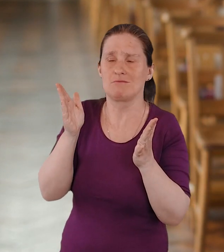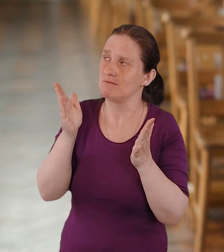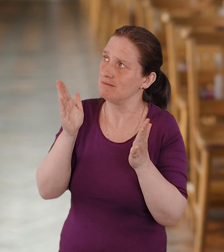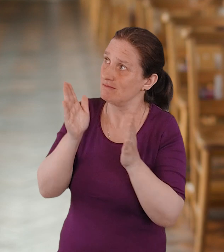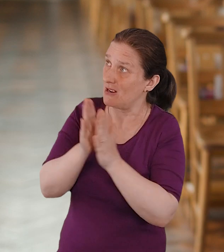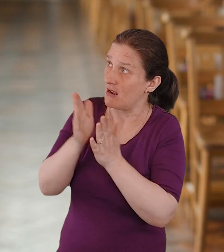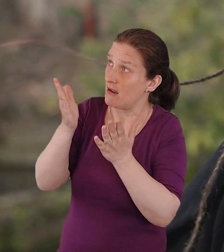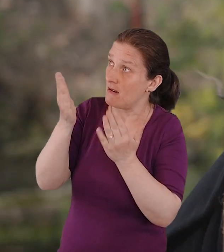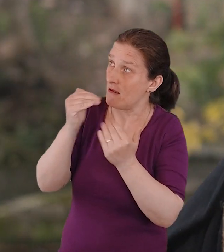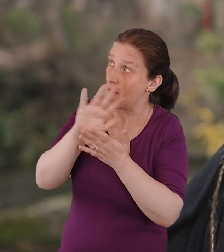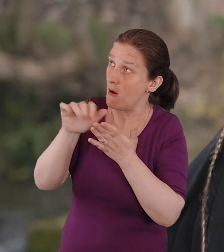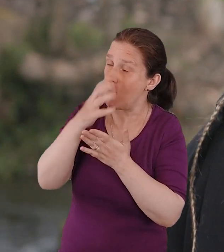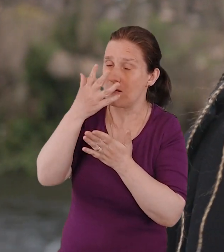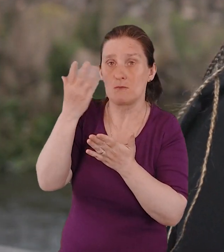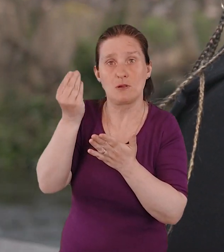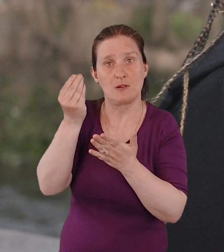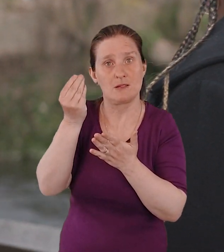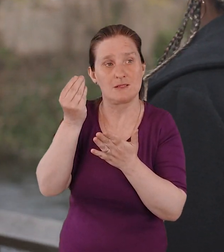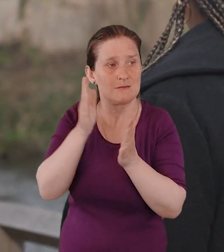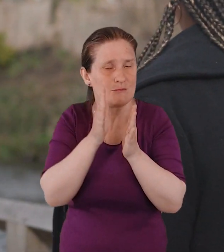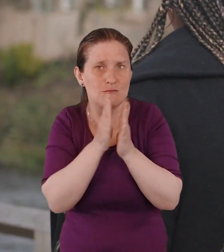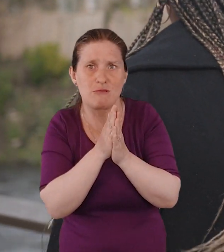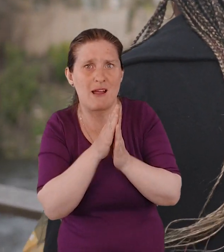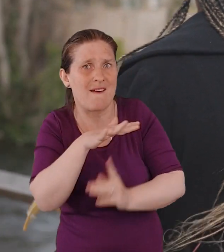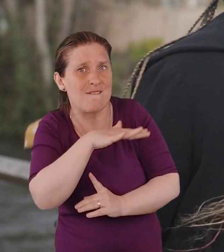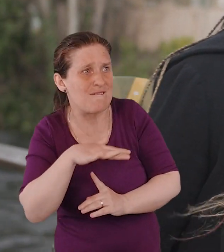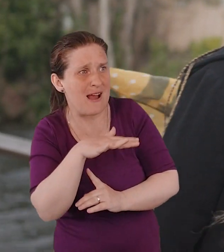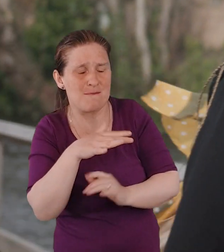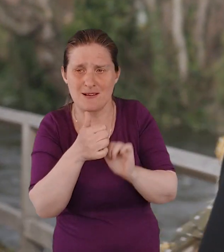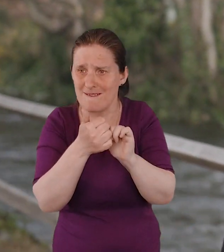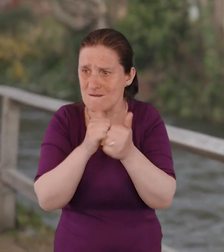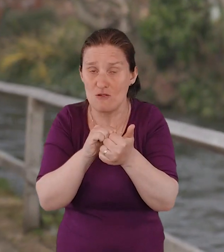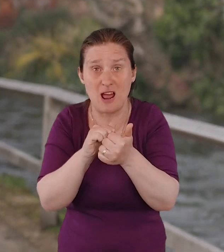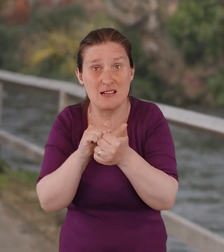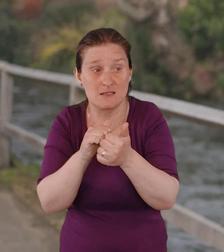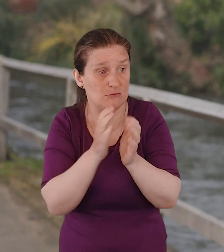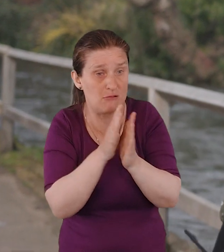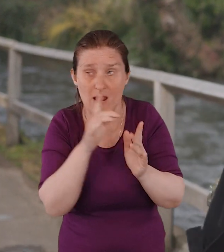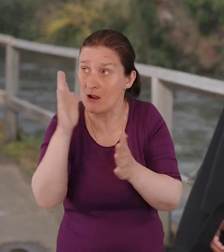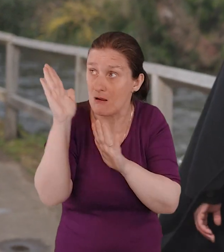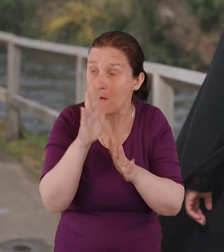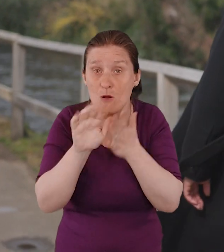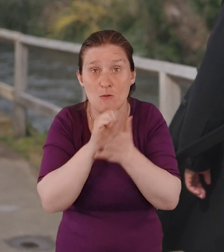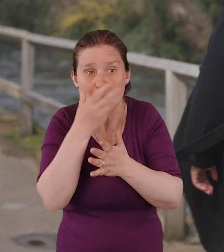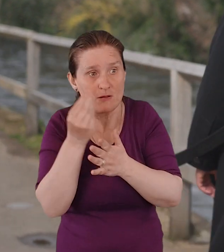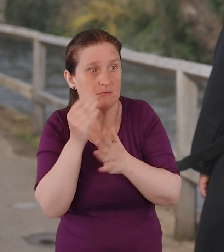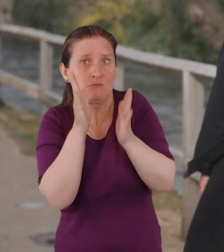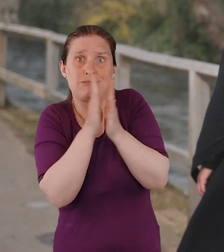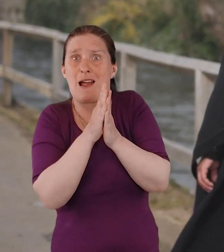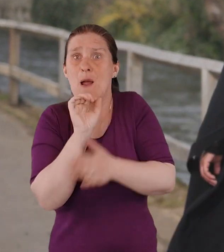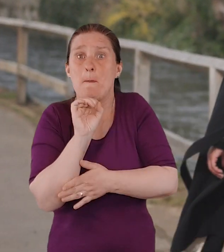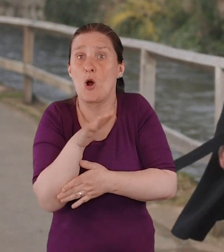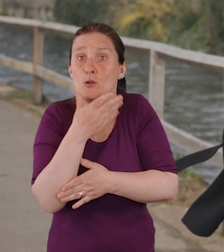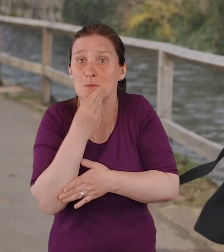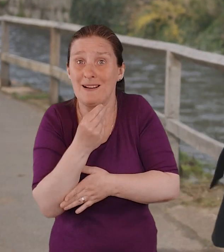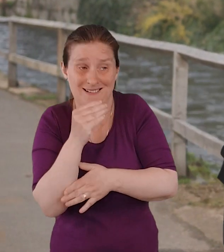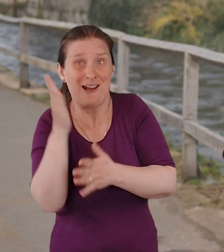Holy Spirit, come Holy Spirit. And pray that for your families, pray that for your friends, pray that for your postmen, that the Holy Spirit will come and just